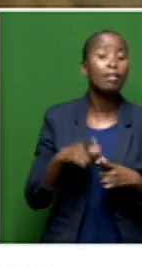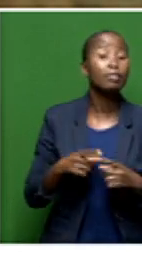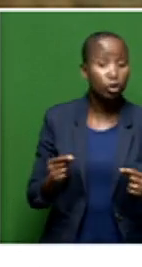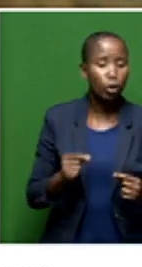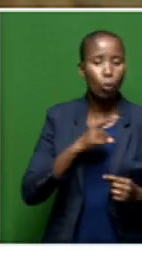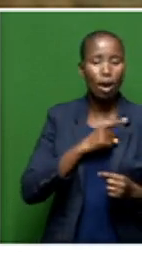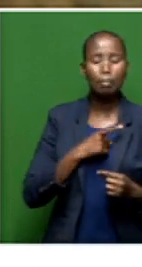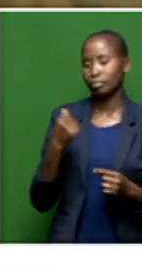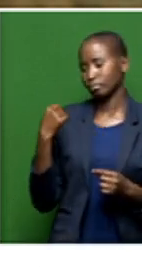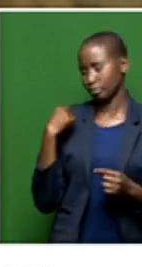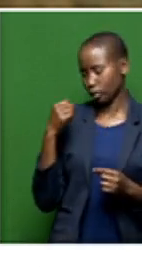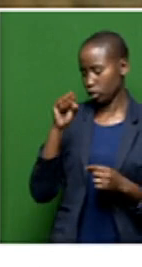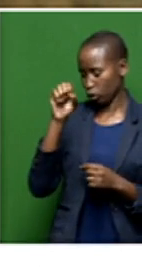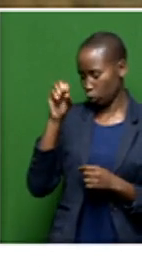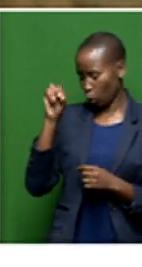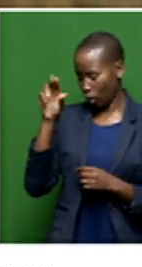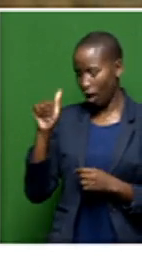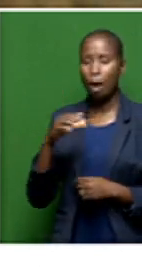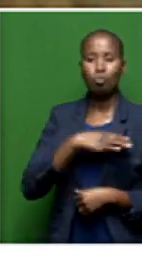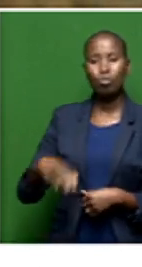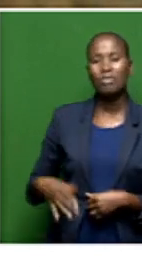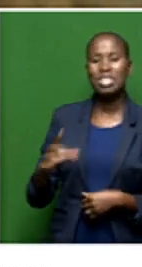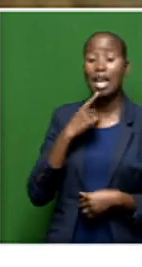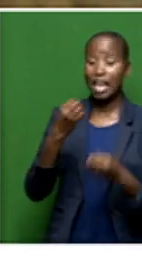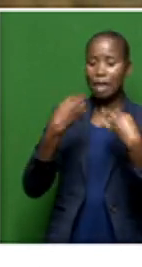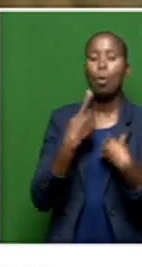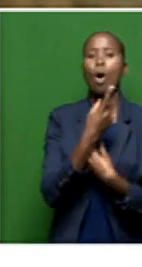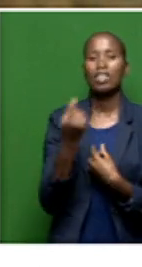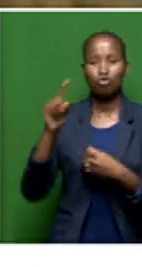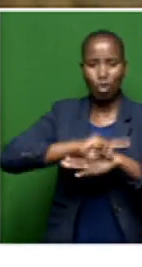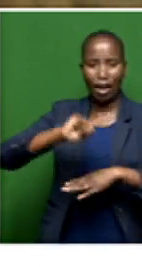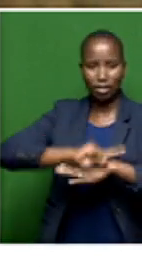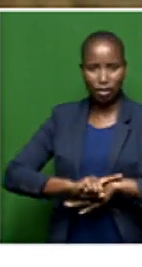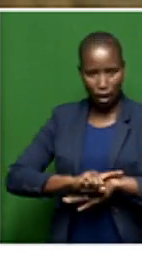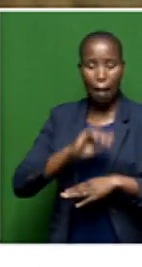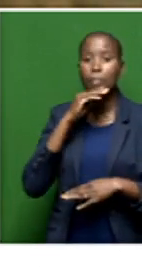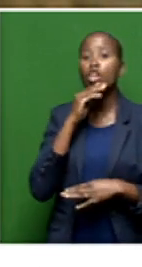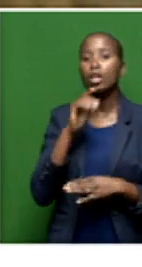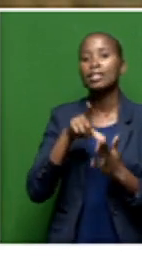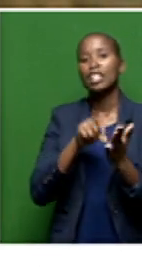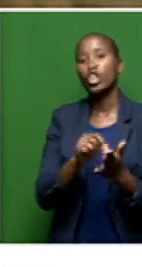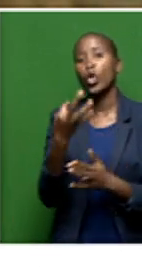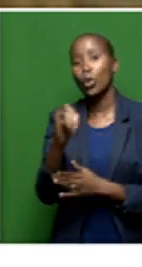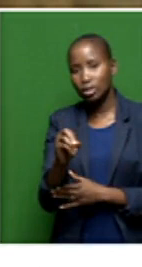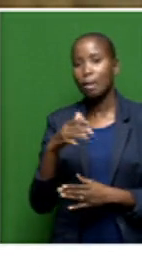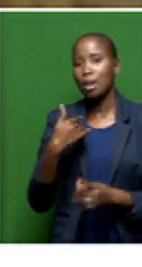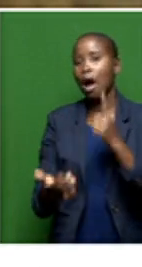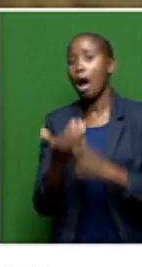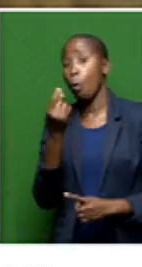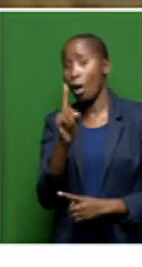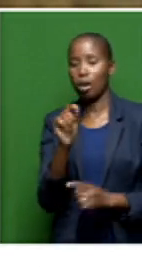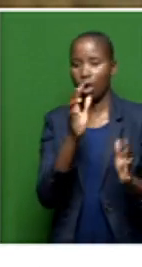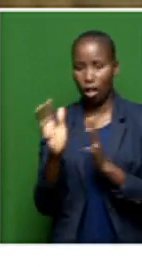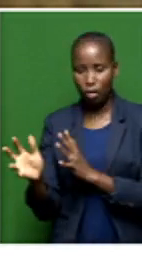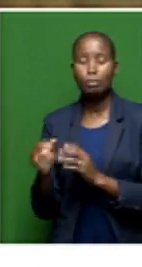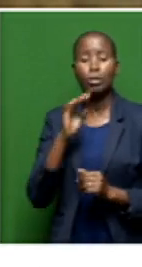President said, give me 100 days, I'm going to deliver this. By 30 June, I'm going to deliver this. I would like to expect this Premier